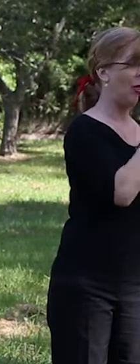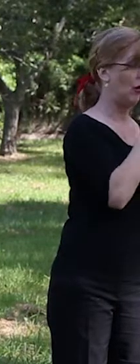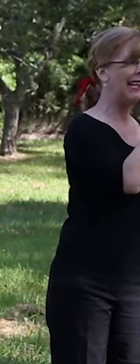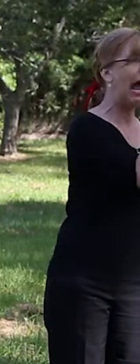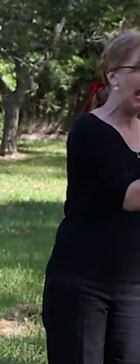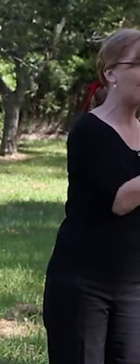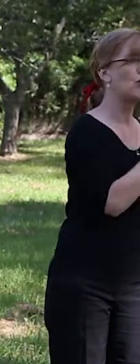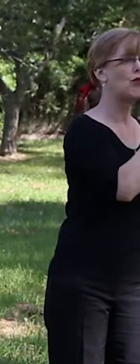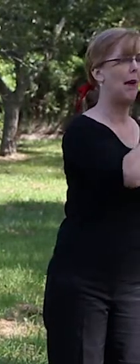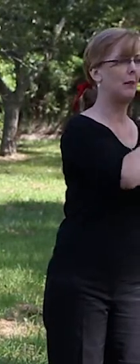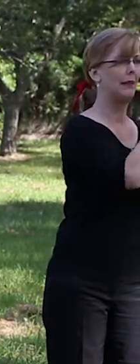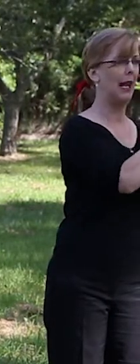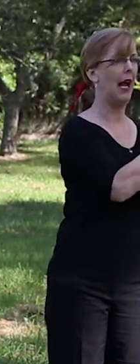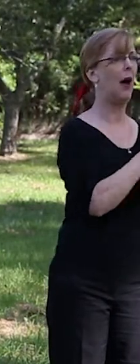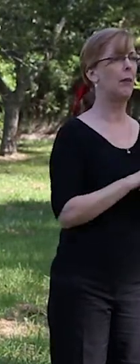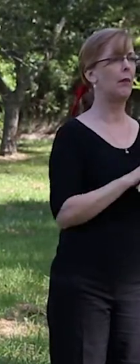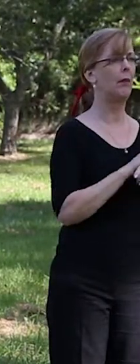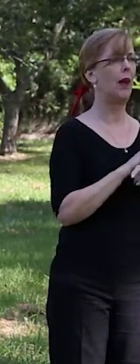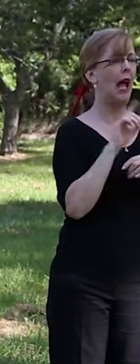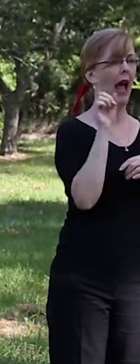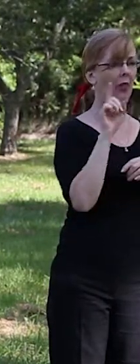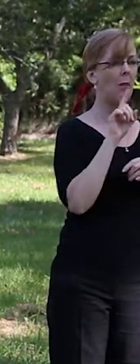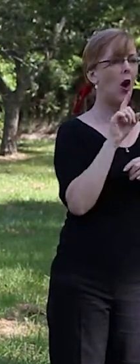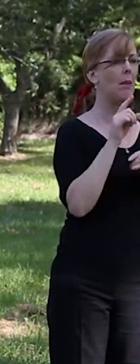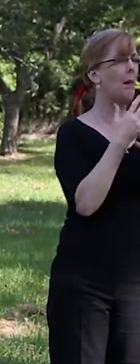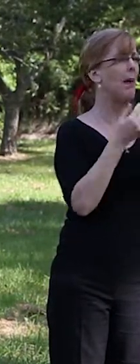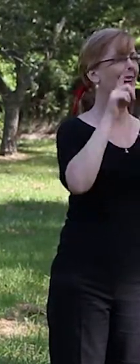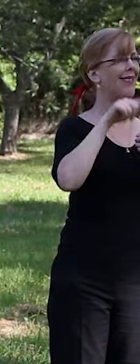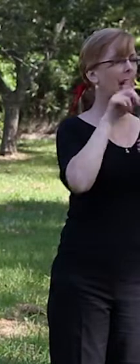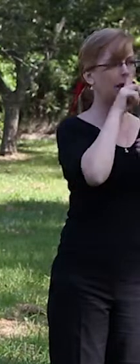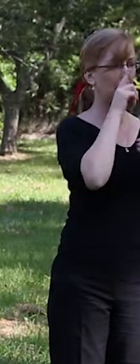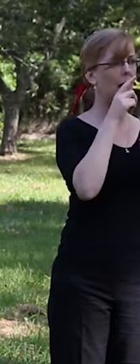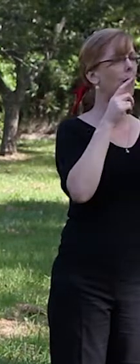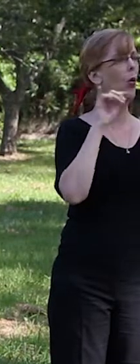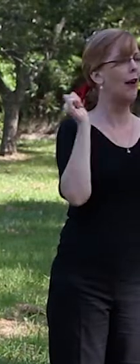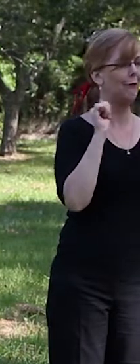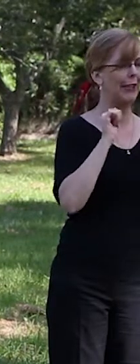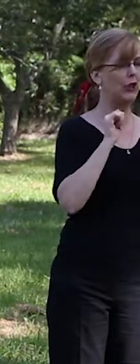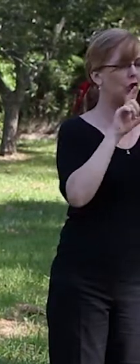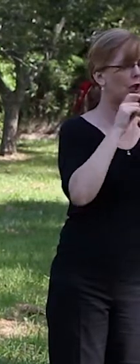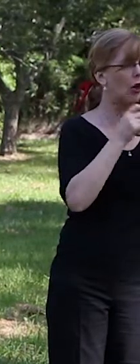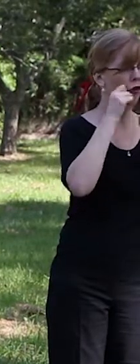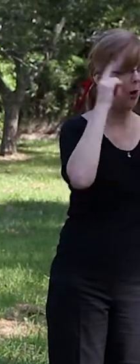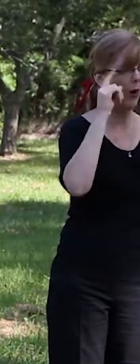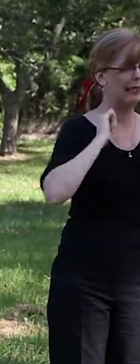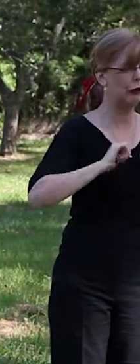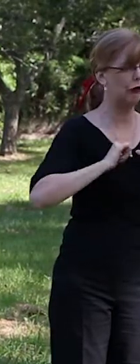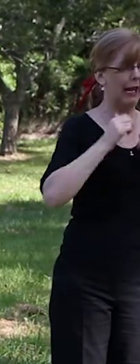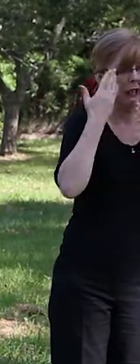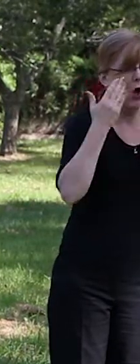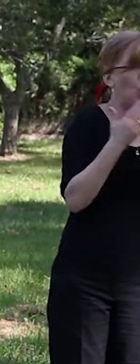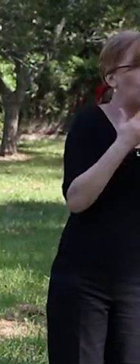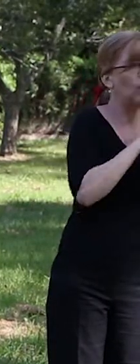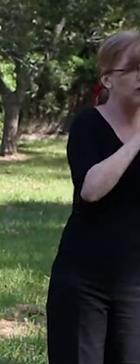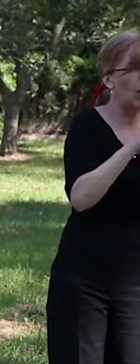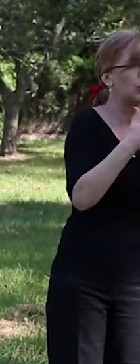Currently, over 200,000 people have actually undertaken some form of cultural awareness training, whether it be a workshop or actually attending